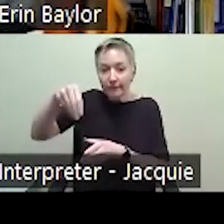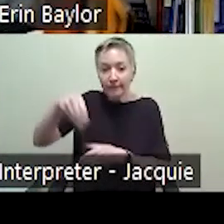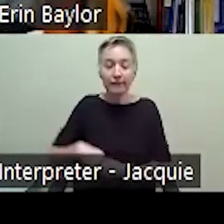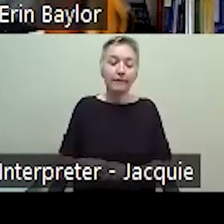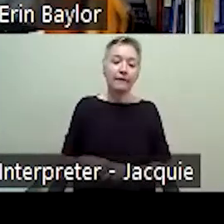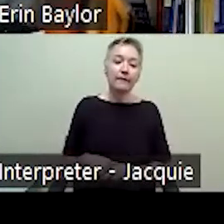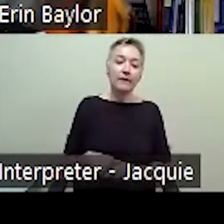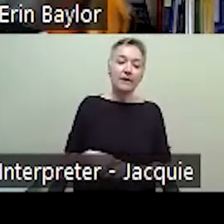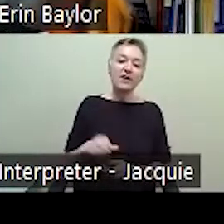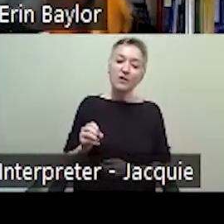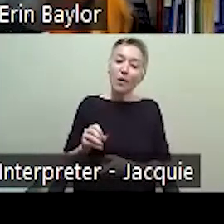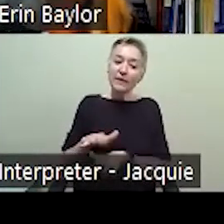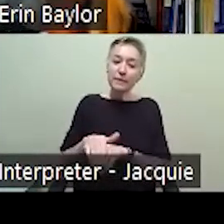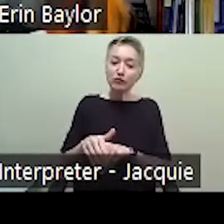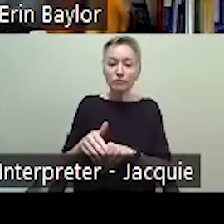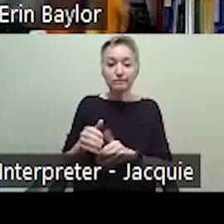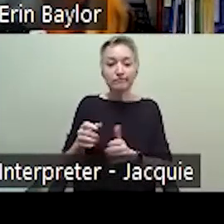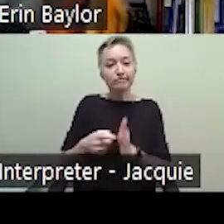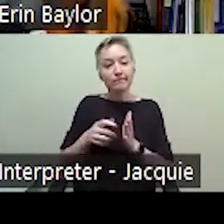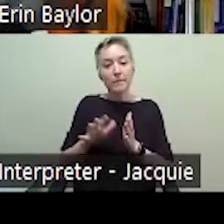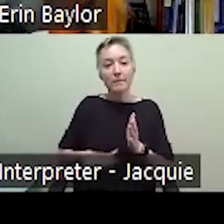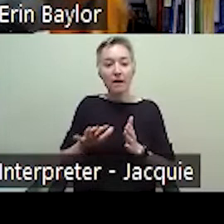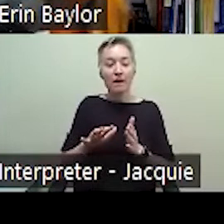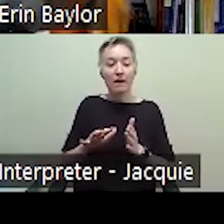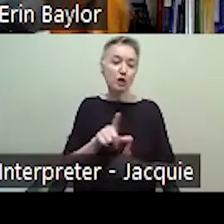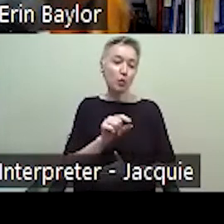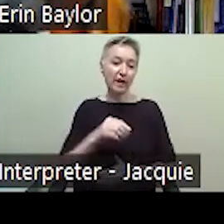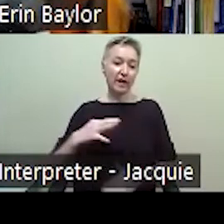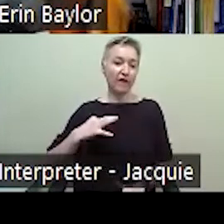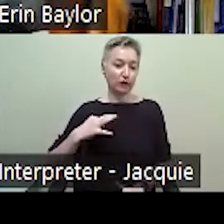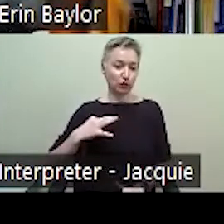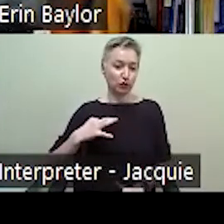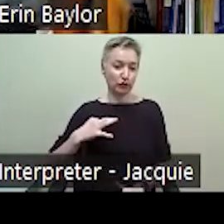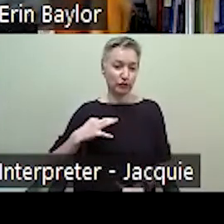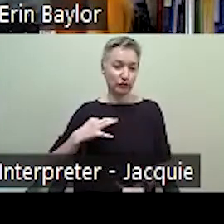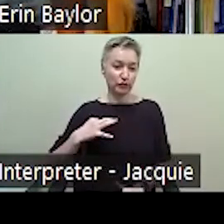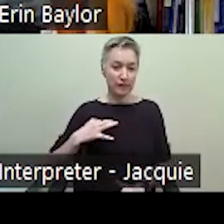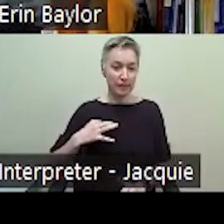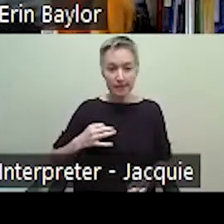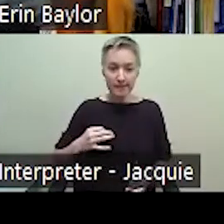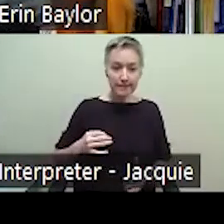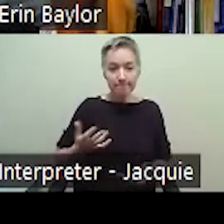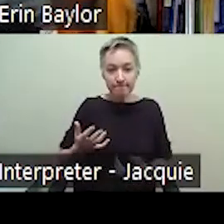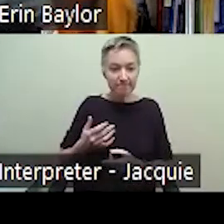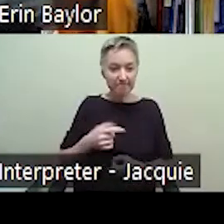it takes about 20 volunteers to be able to be the